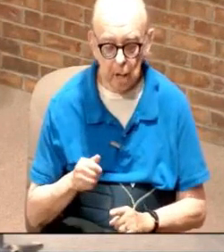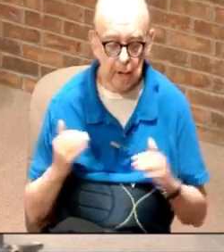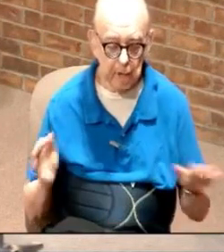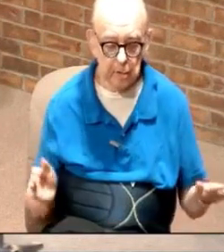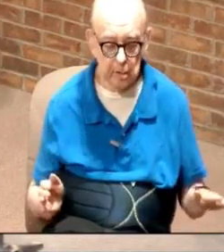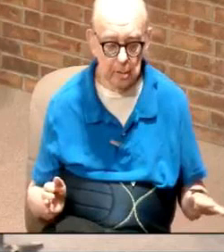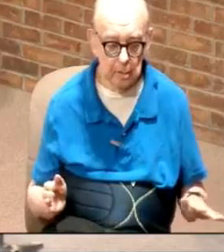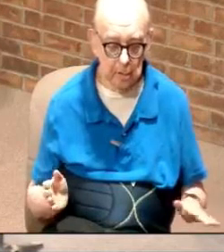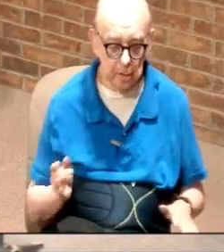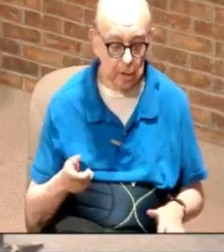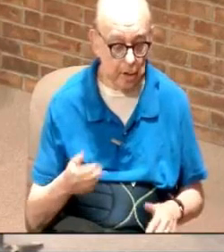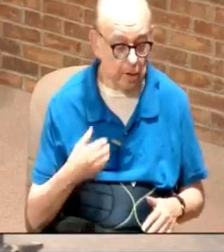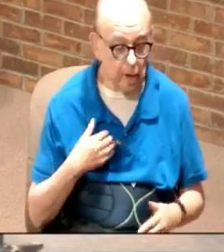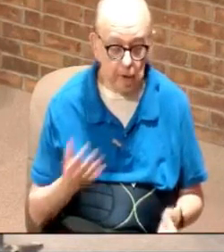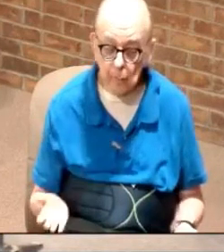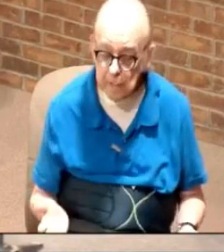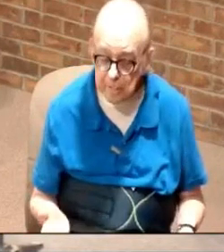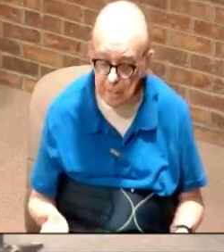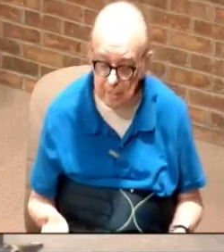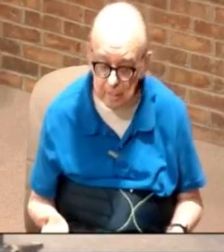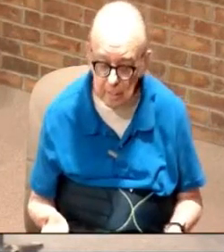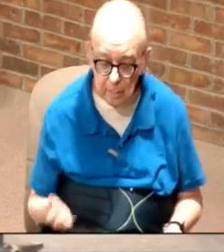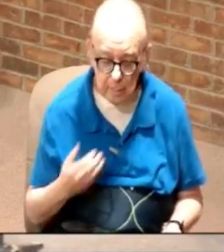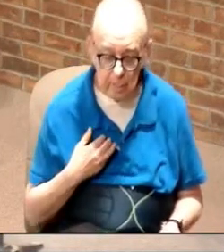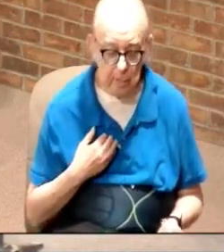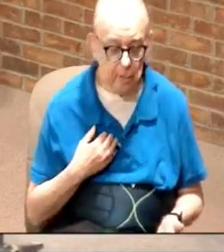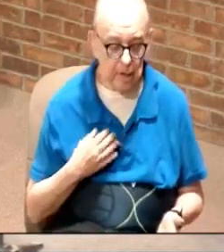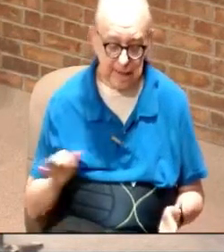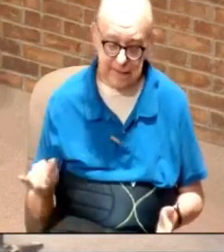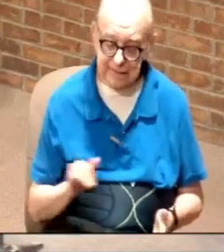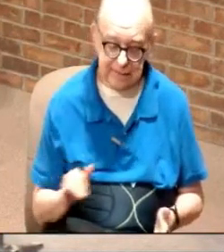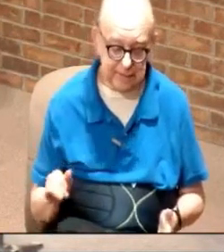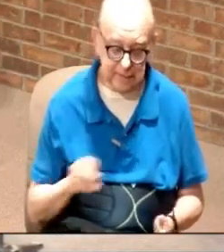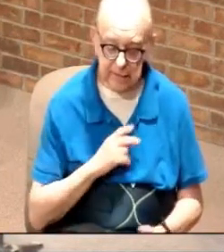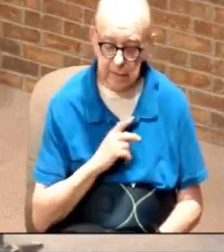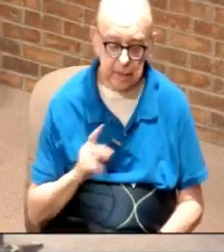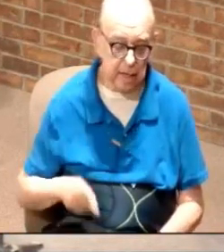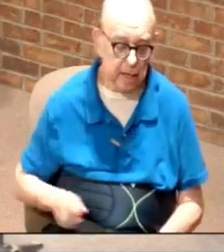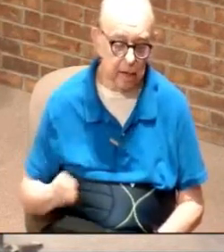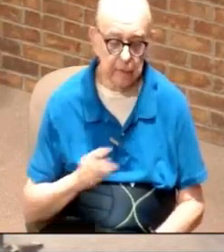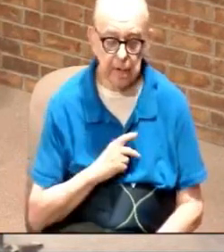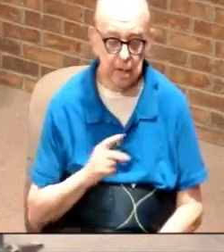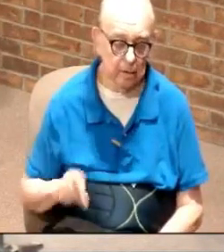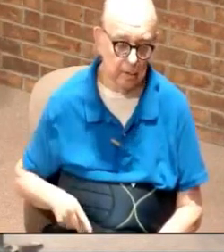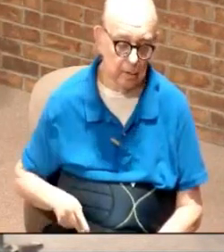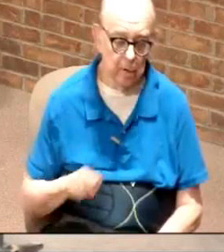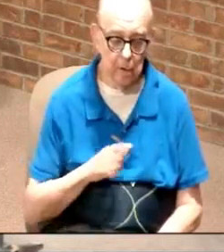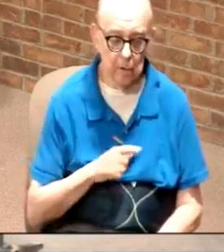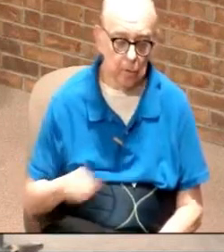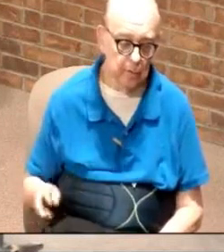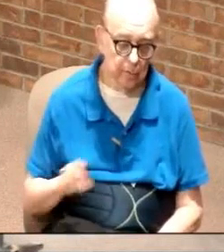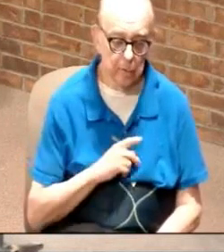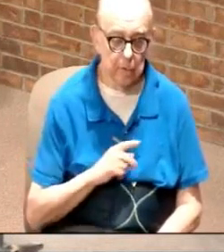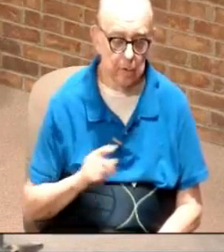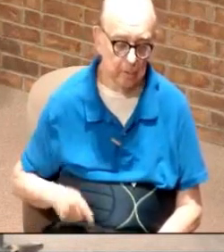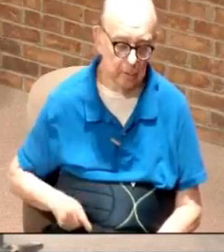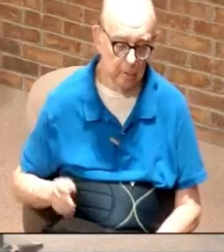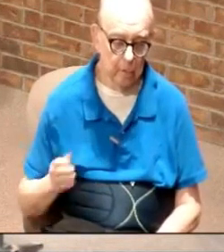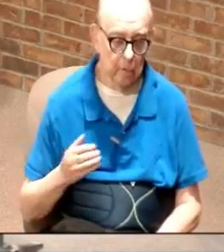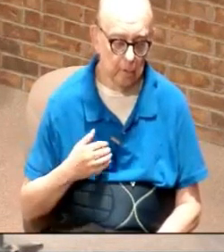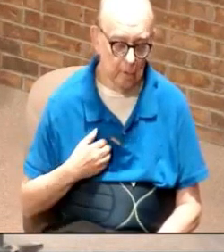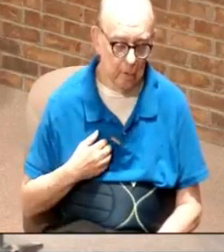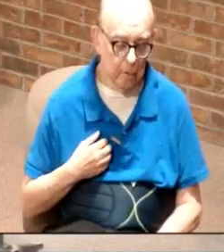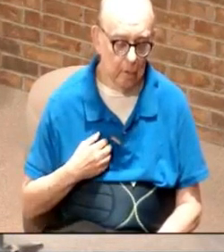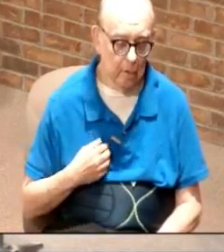You know what you have? You have access to the king of kings and the Lord of lords. You have access